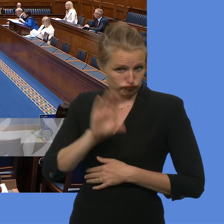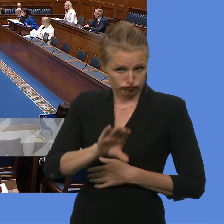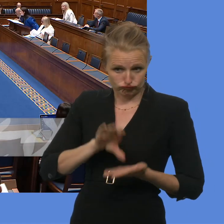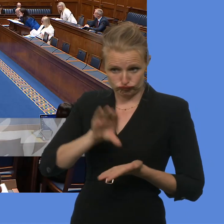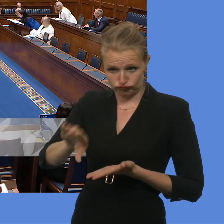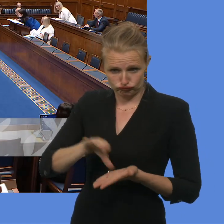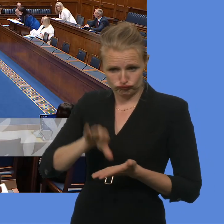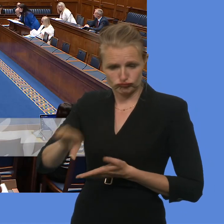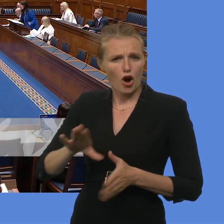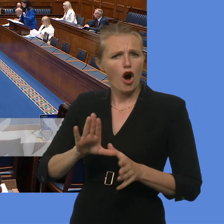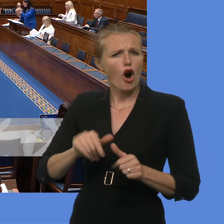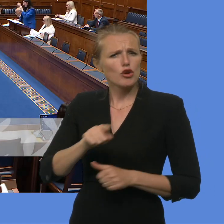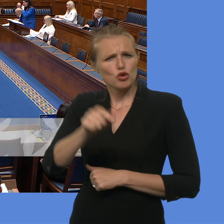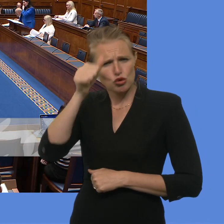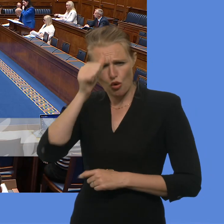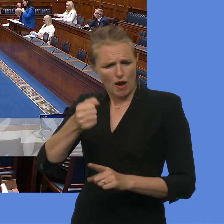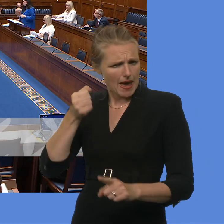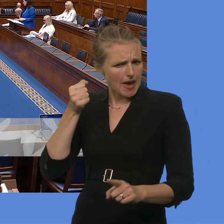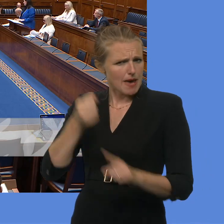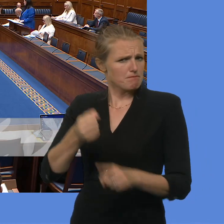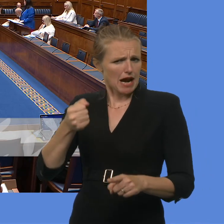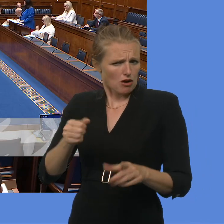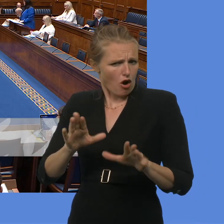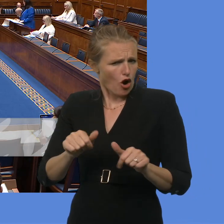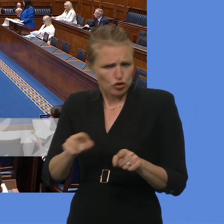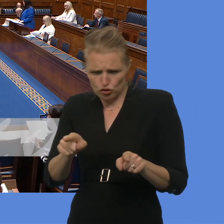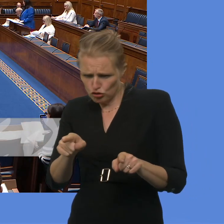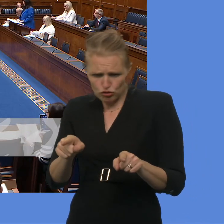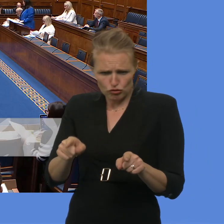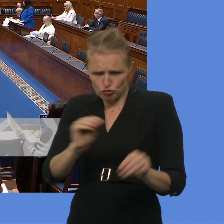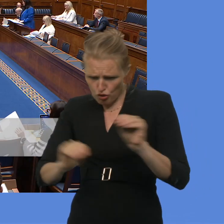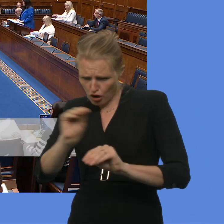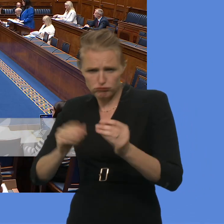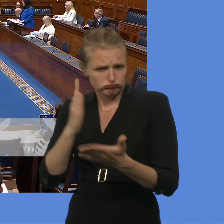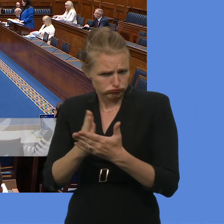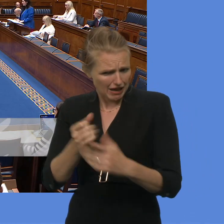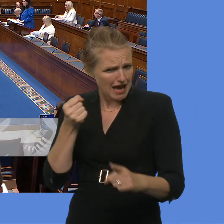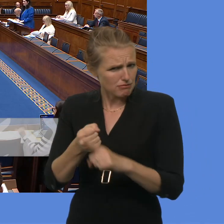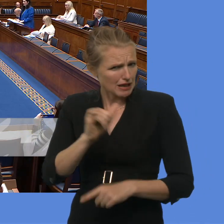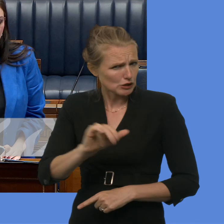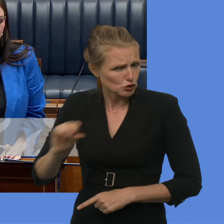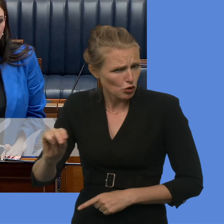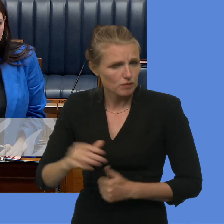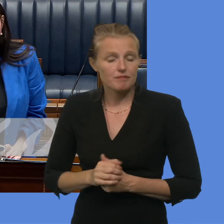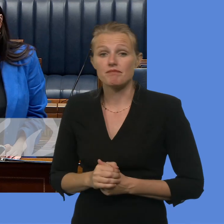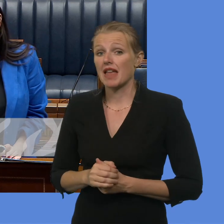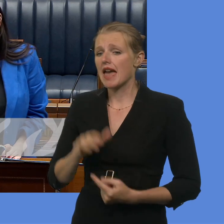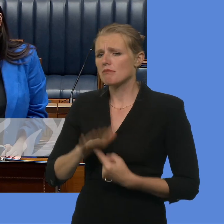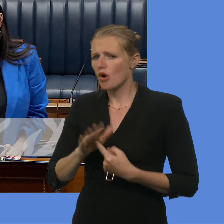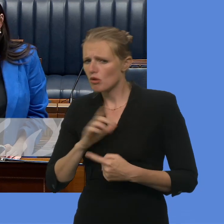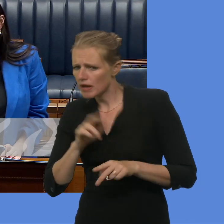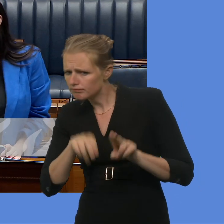Mr. Minister. Thank you, Mr Speaker. It's incredibly important that we do measure these projects and interventions to ensure